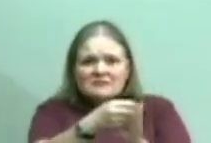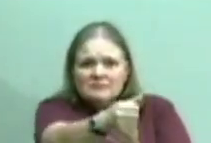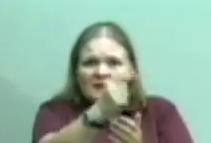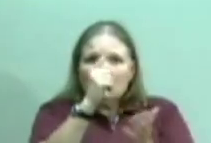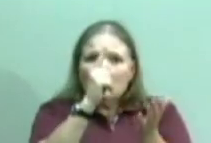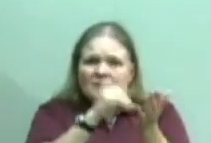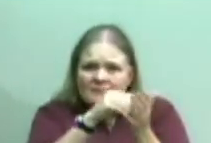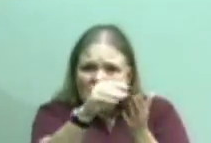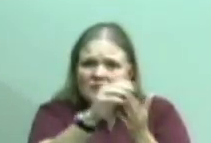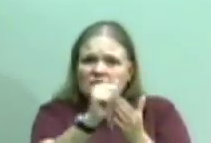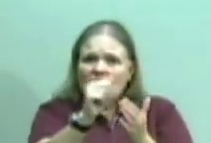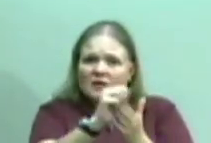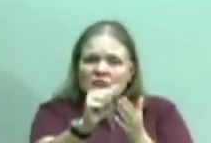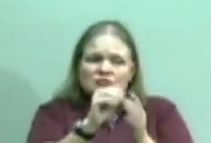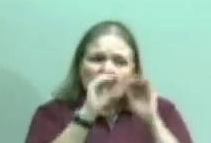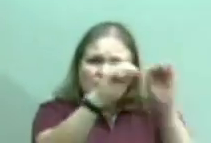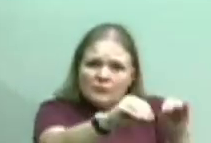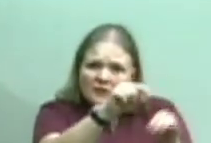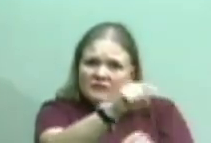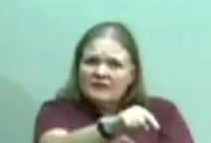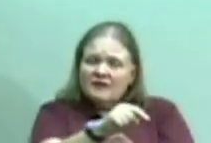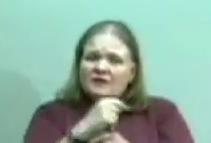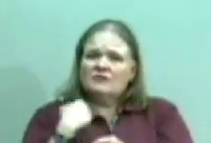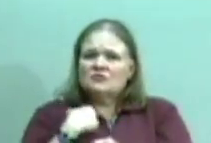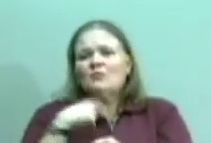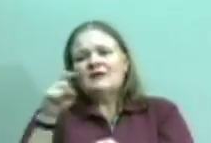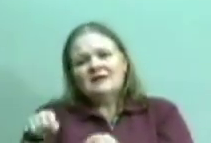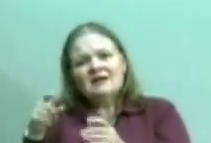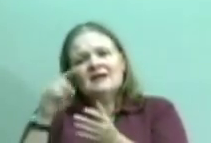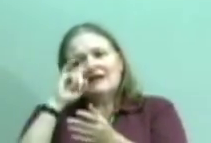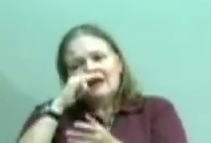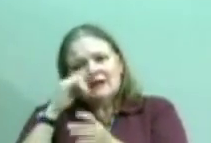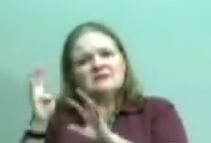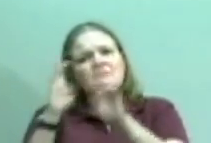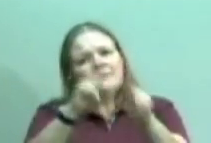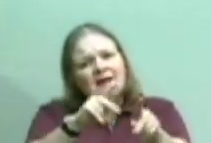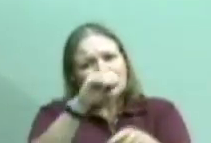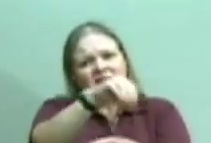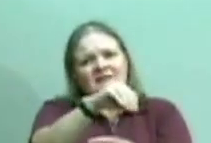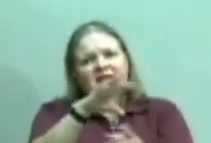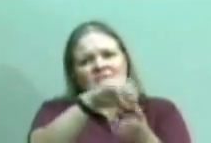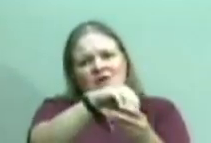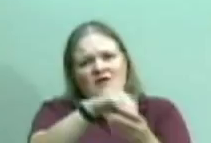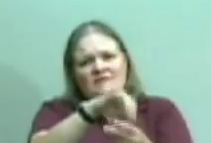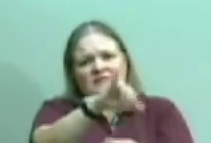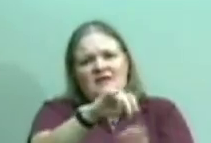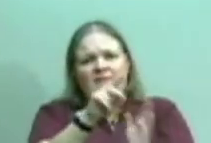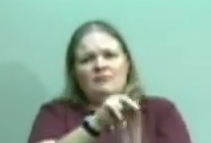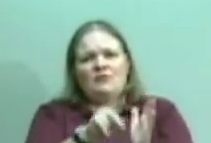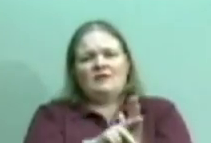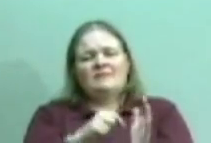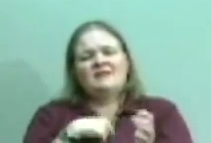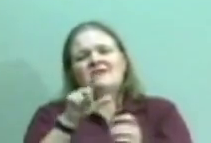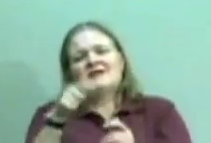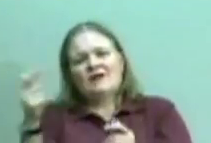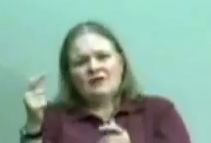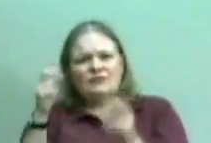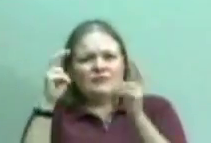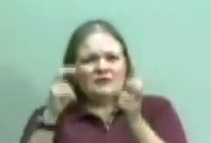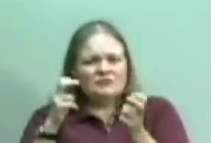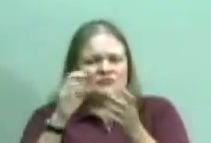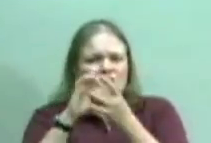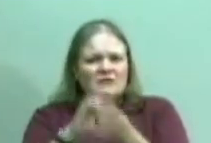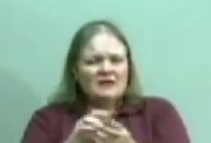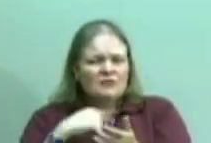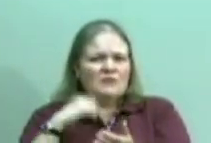it sits dark. Let's put kids back into that program. And the third issue is the hair policy, and you've already heard speakers, and I know